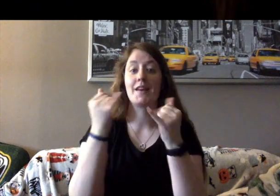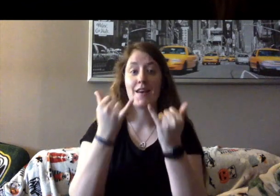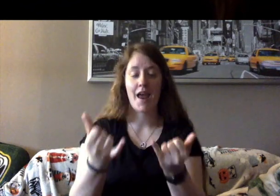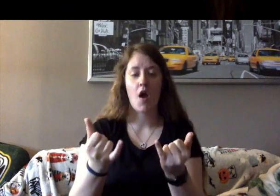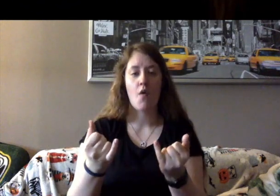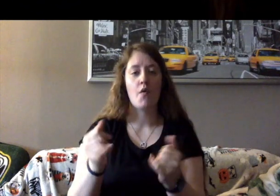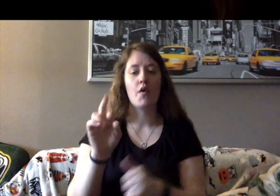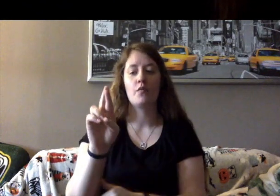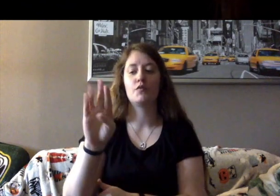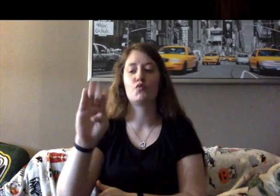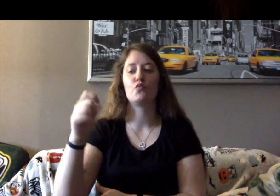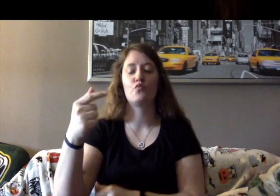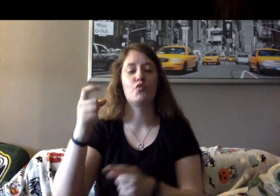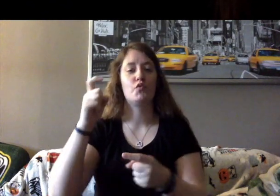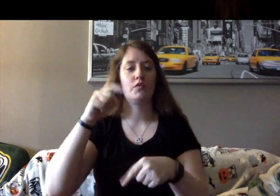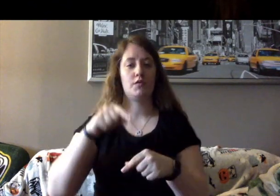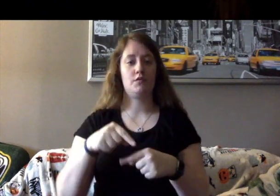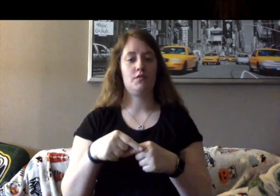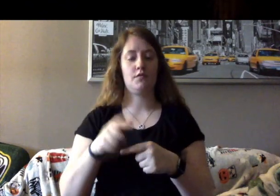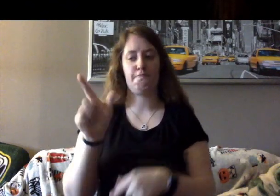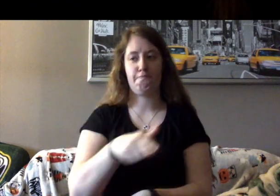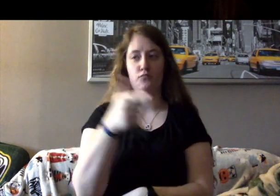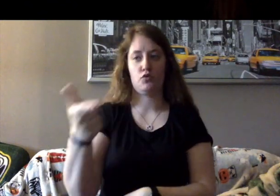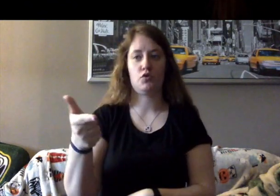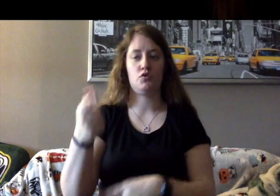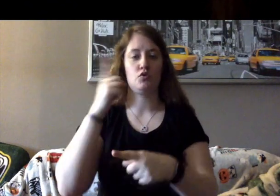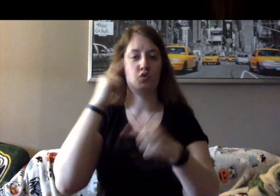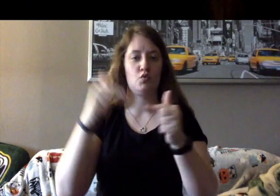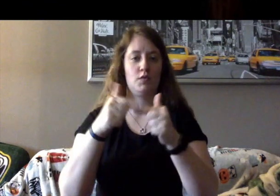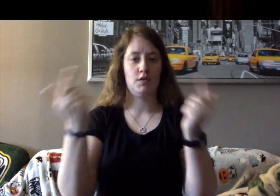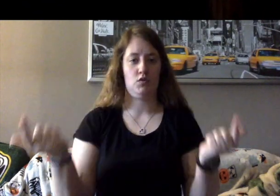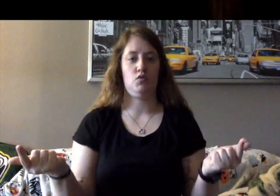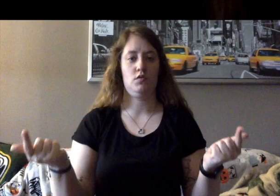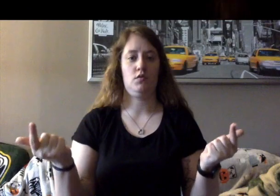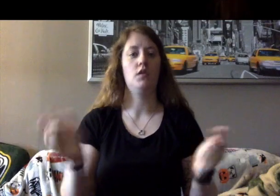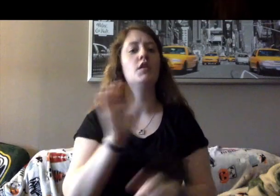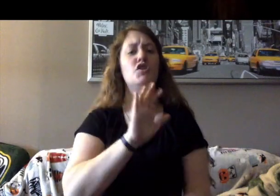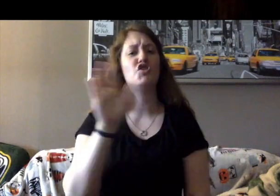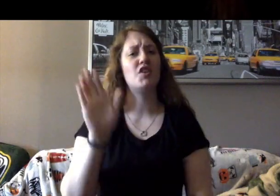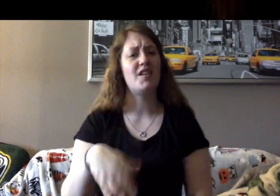She disagreed by never forgetting how it felt to read such words.